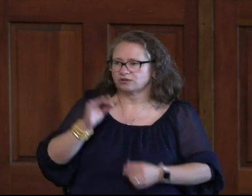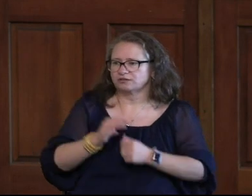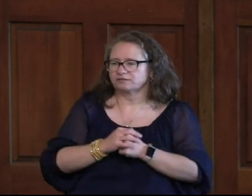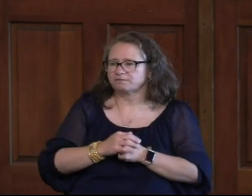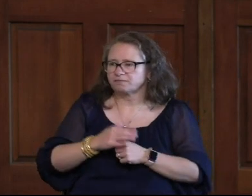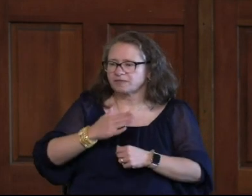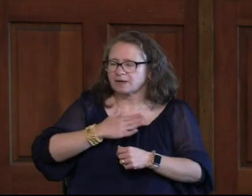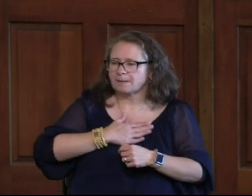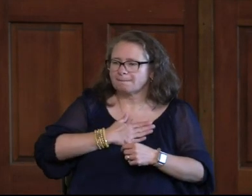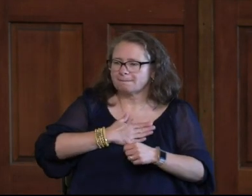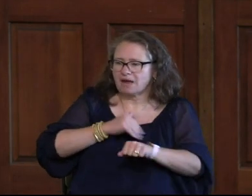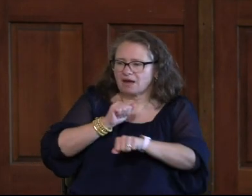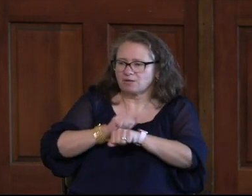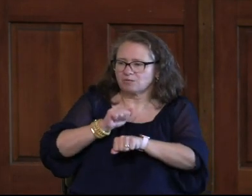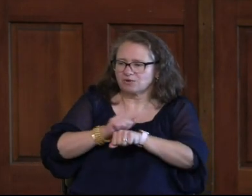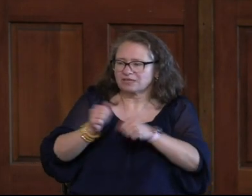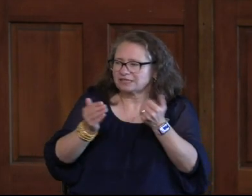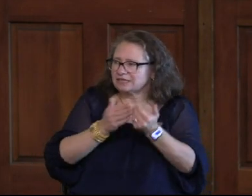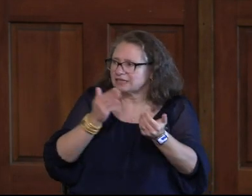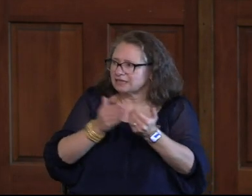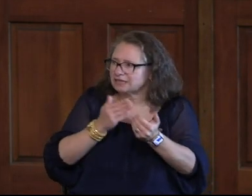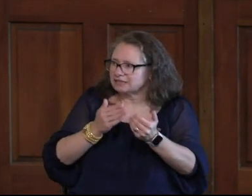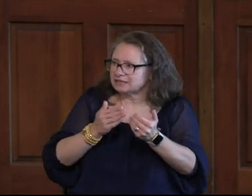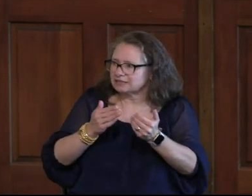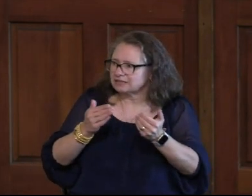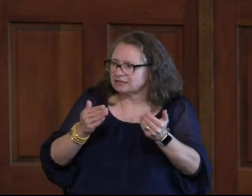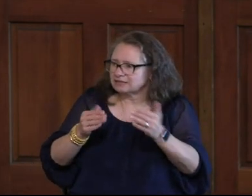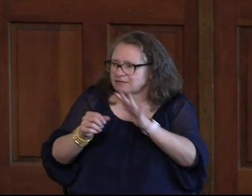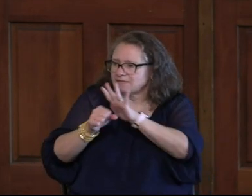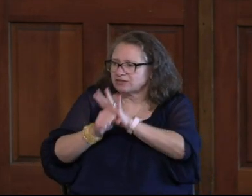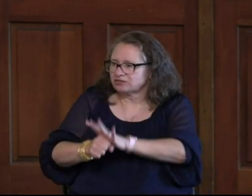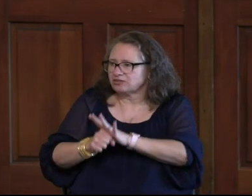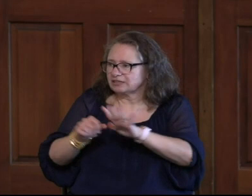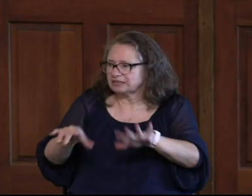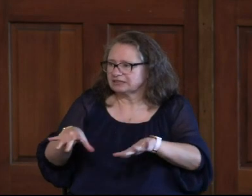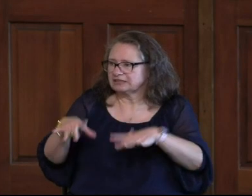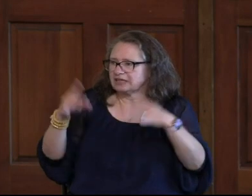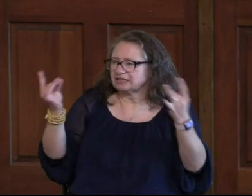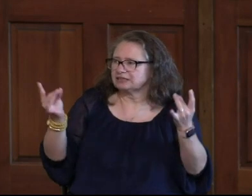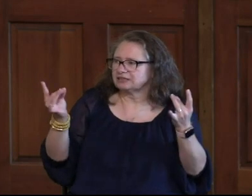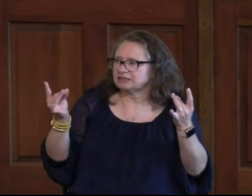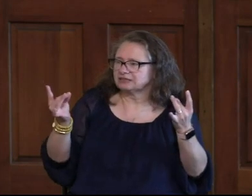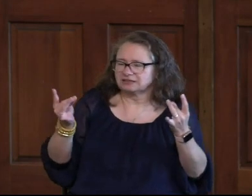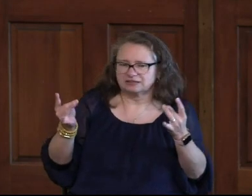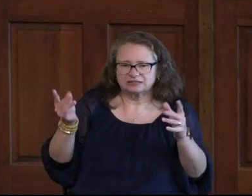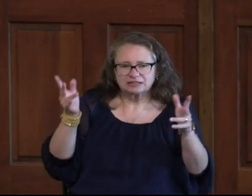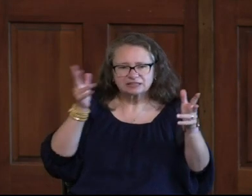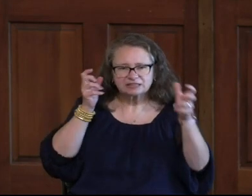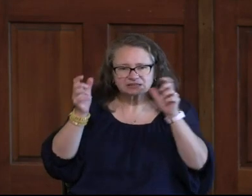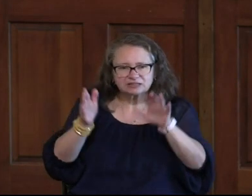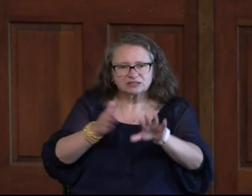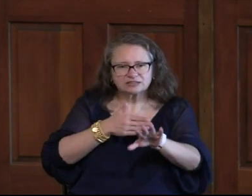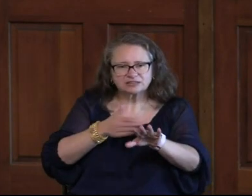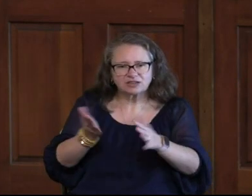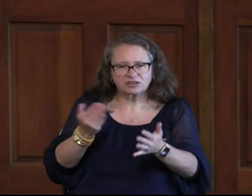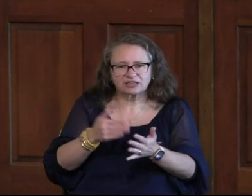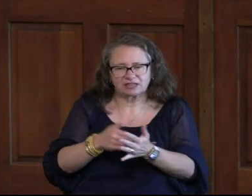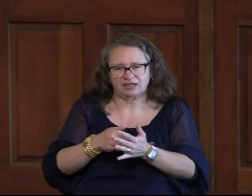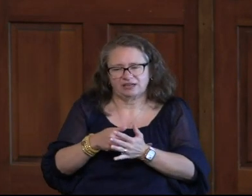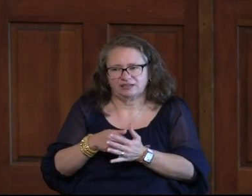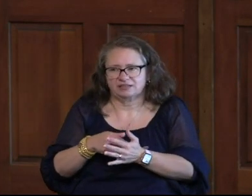For my yoke is easy and my burden is light. Let's listen to this song again